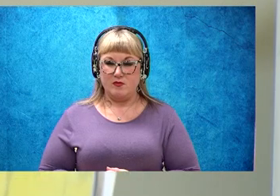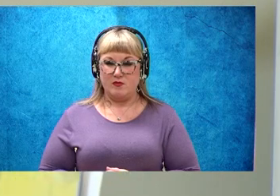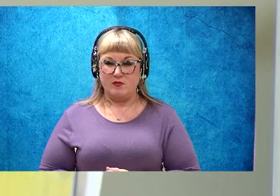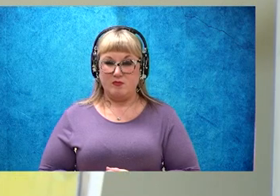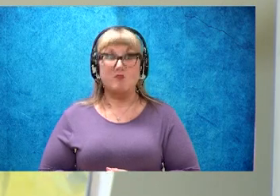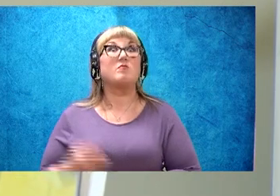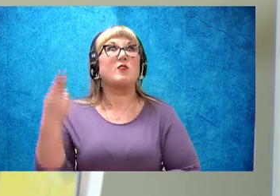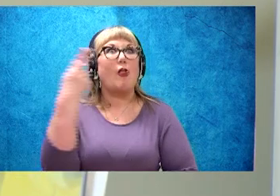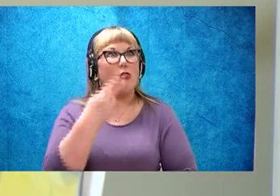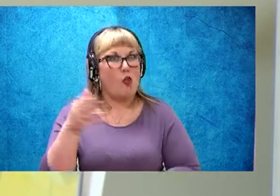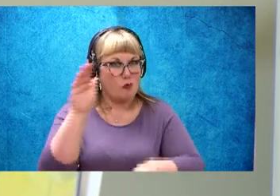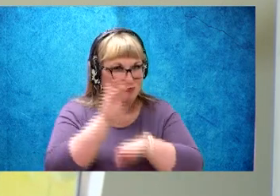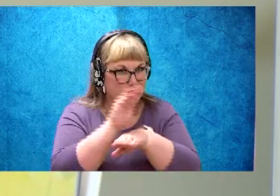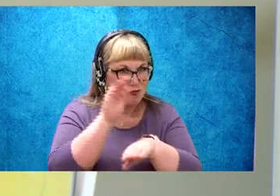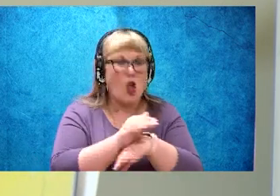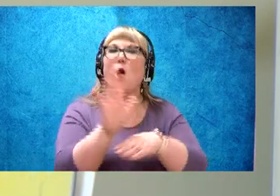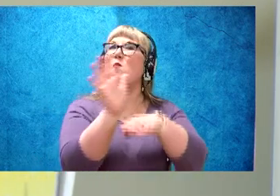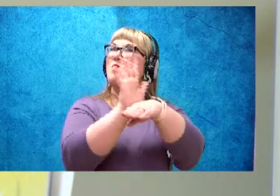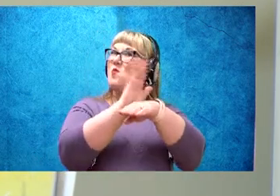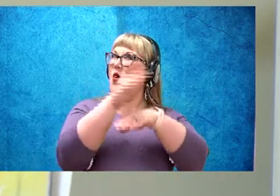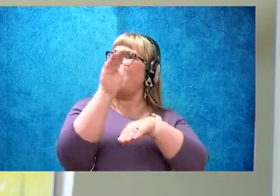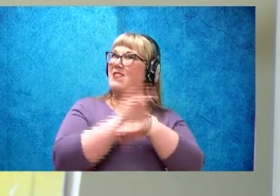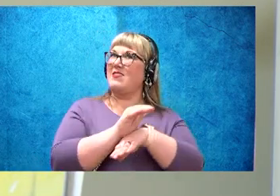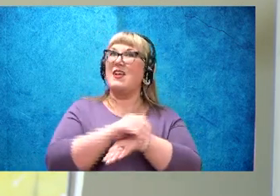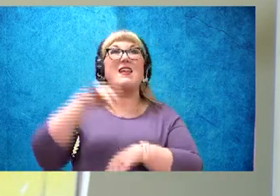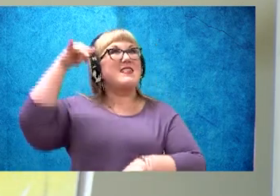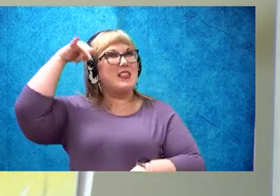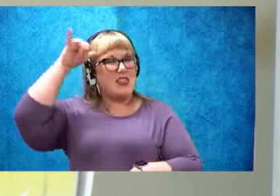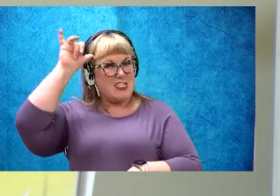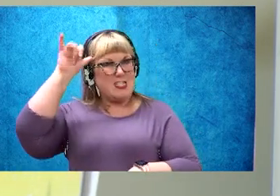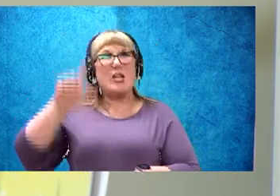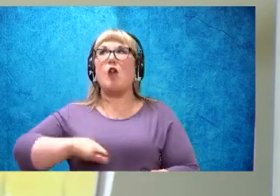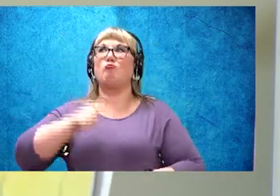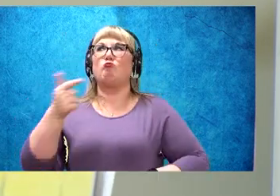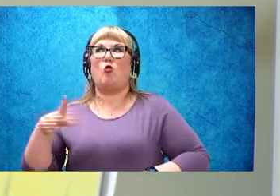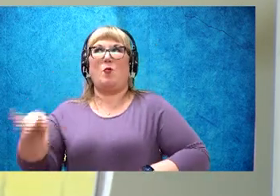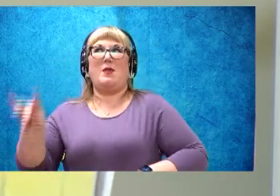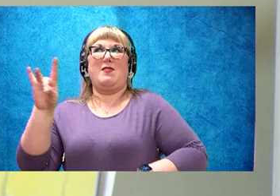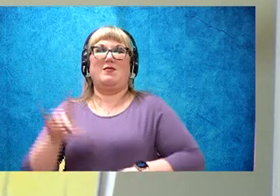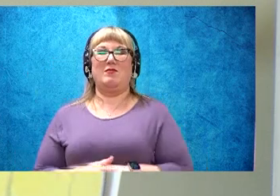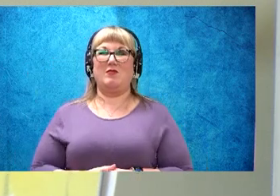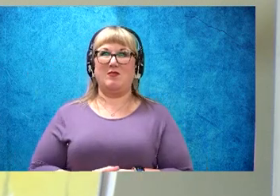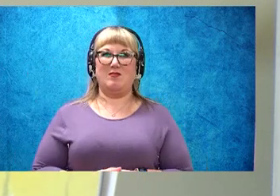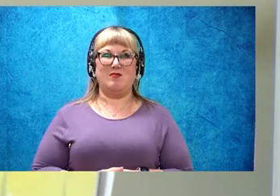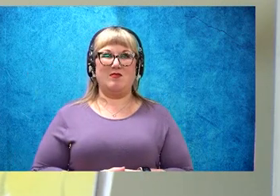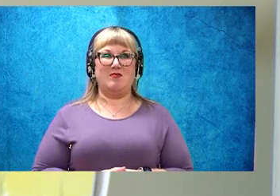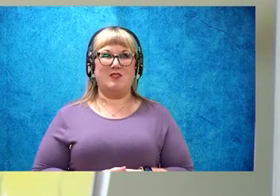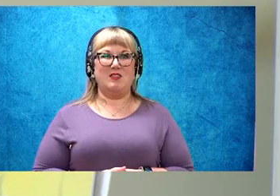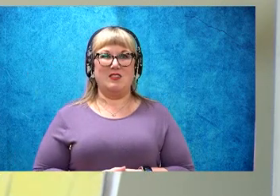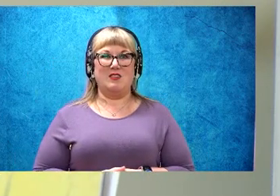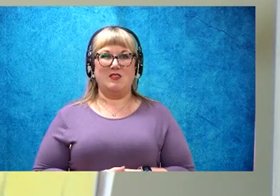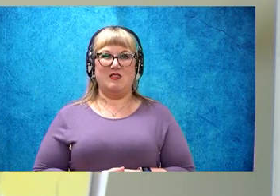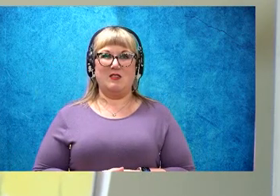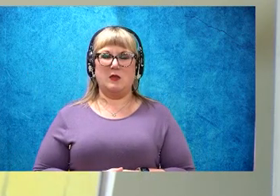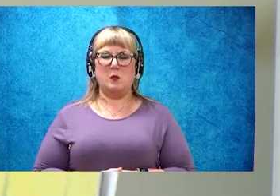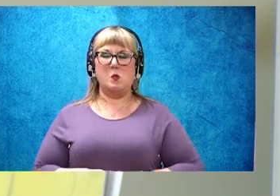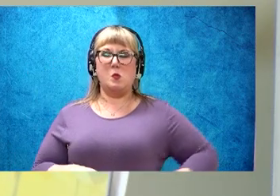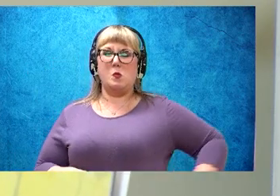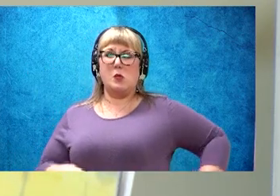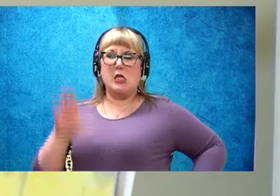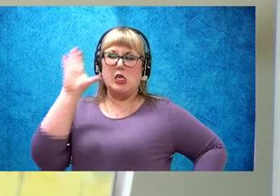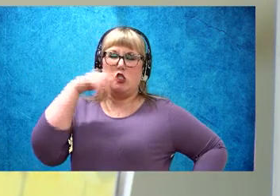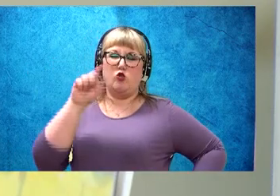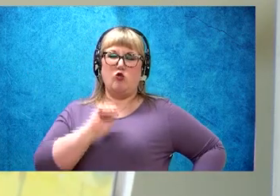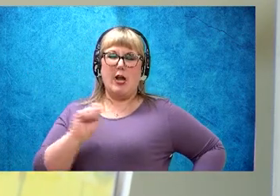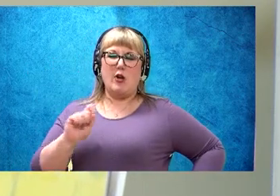Thursday night, it's movie night. It's the cows turn to pick. Wow. There goes another strange note